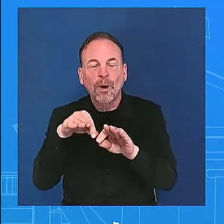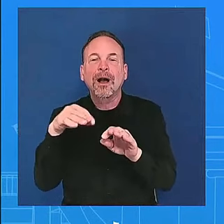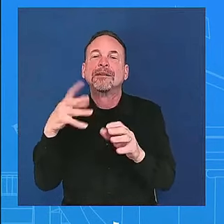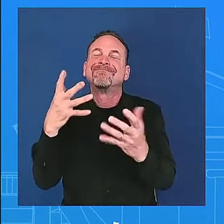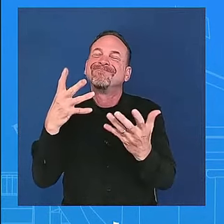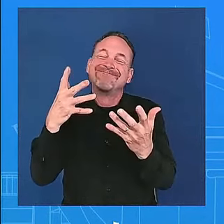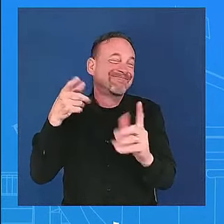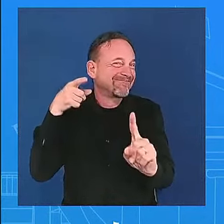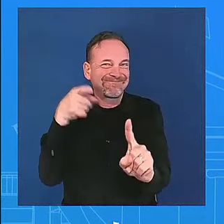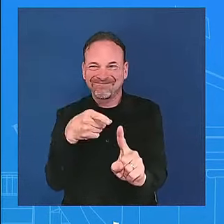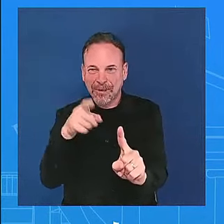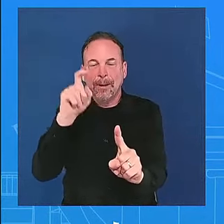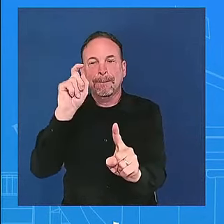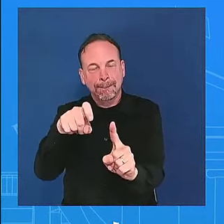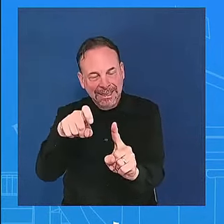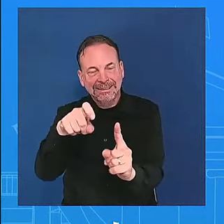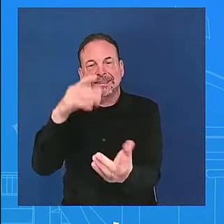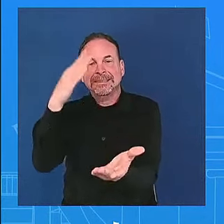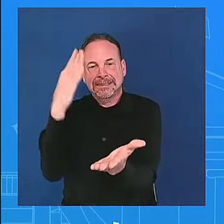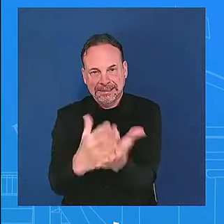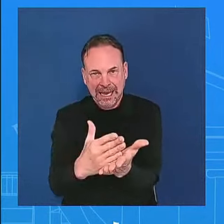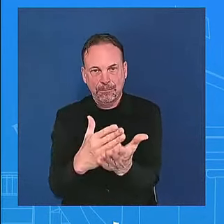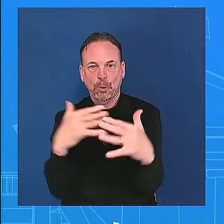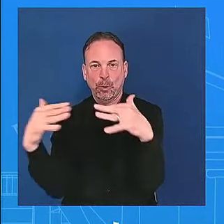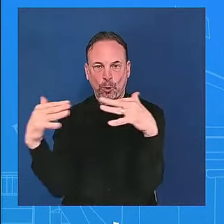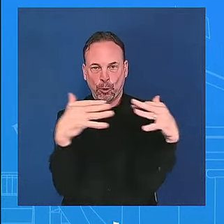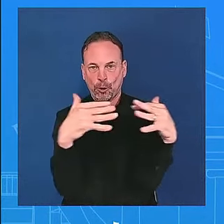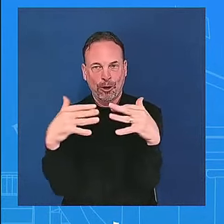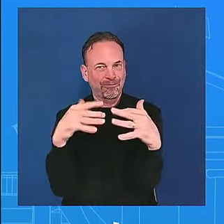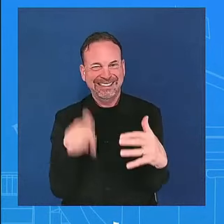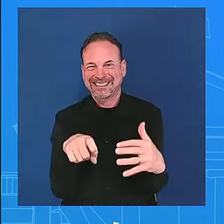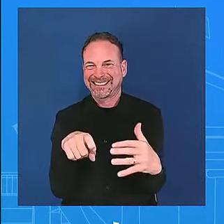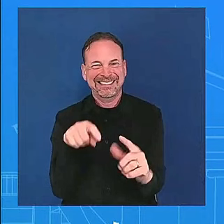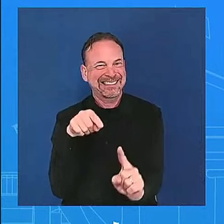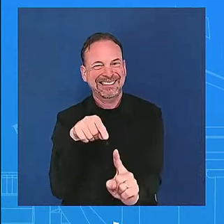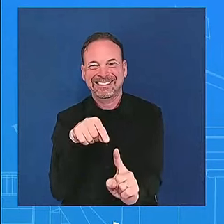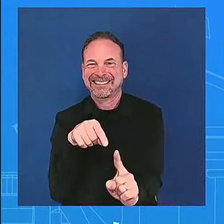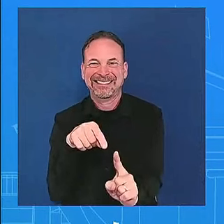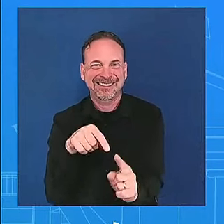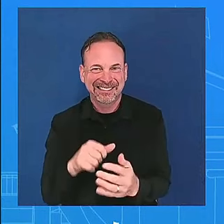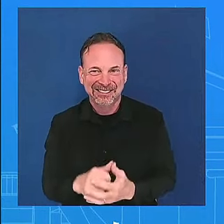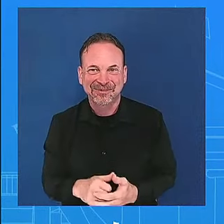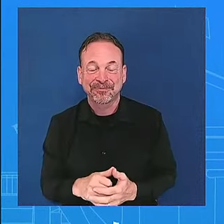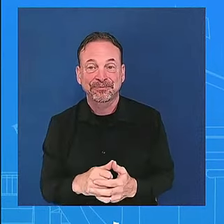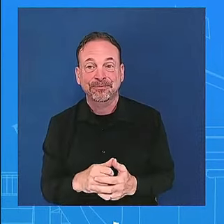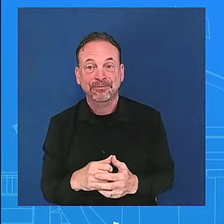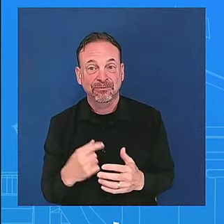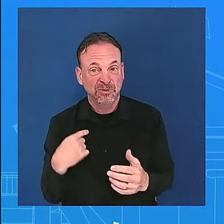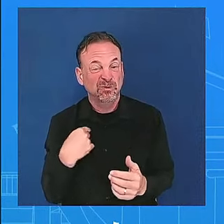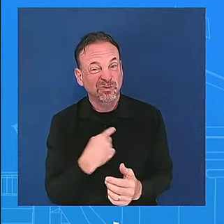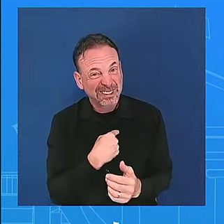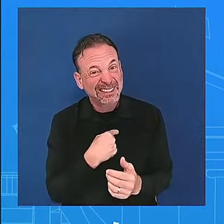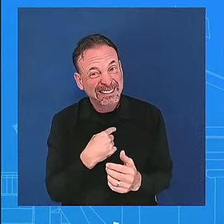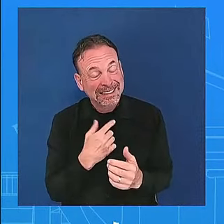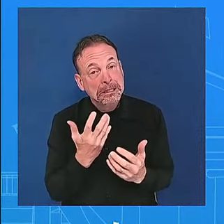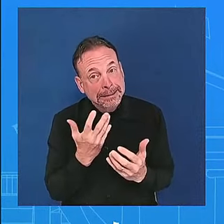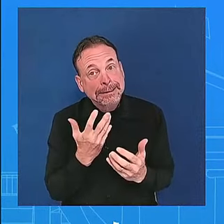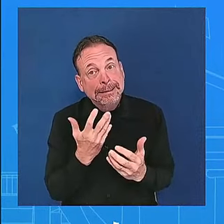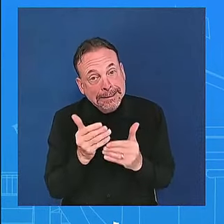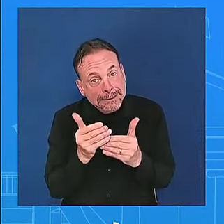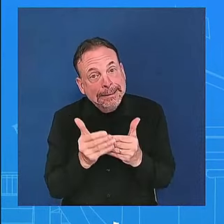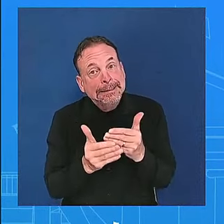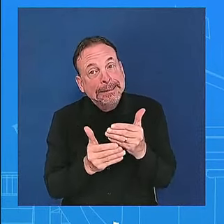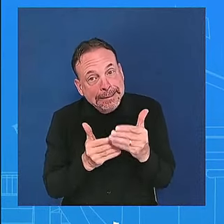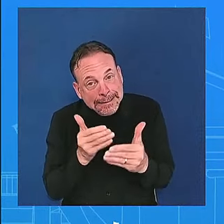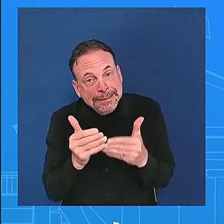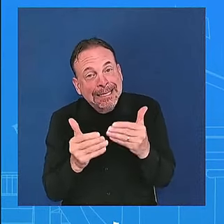we've said this before the gaps have certainly narrowed uh and that's important but there's still some work to do and we're going to get to that work and and